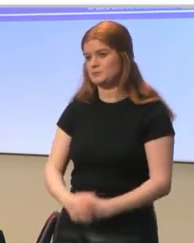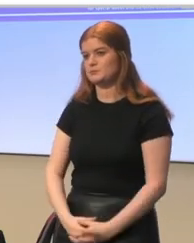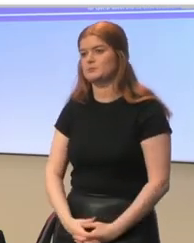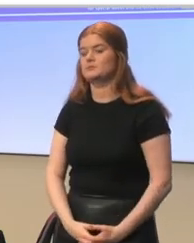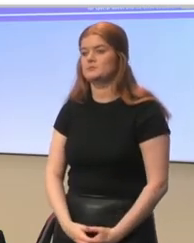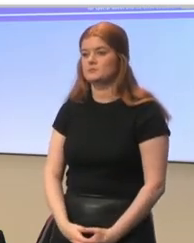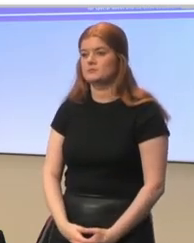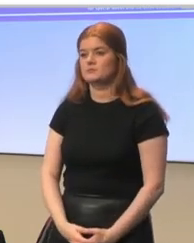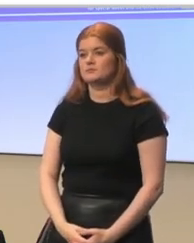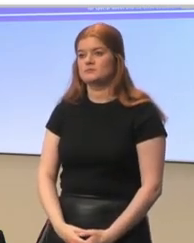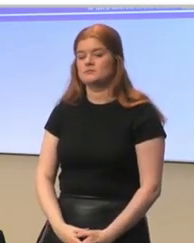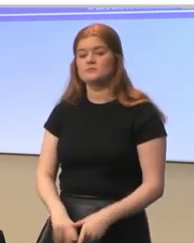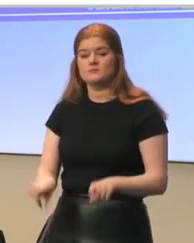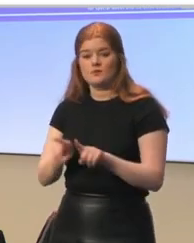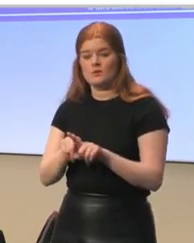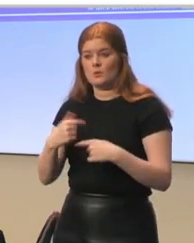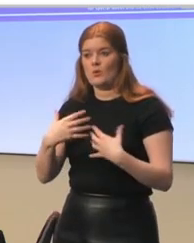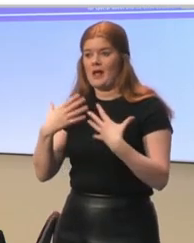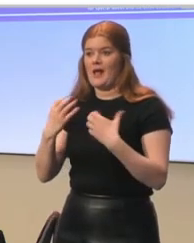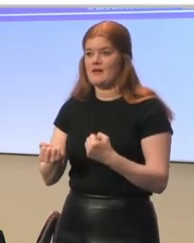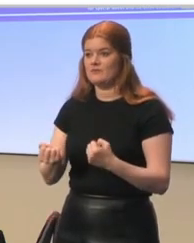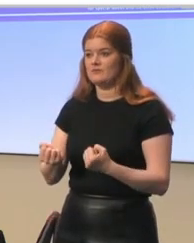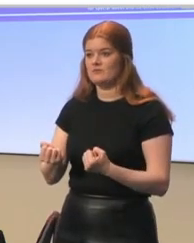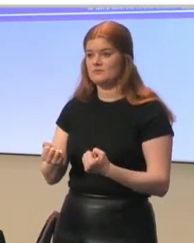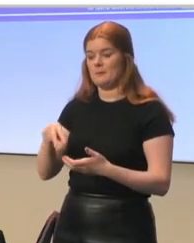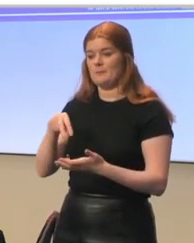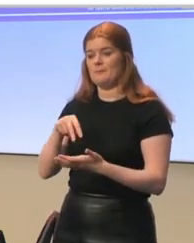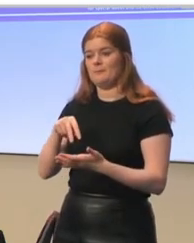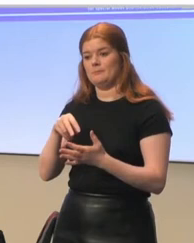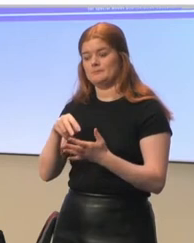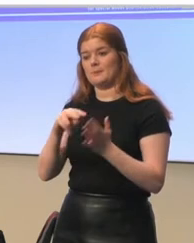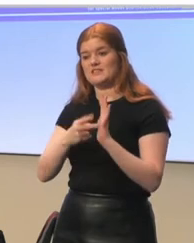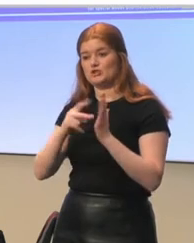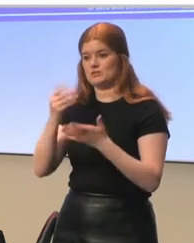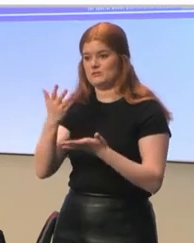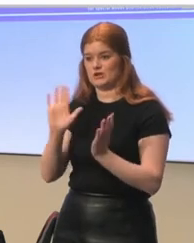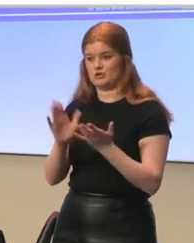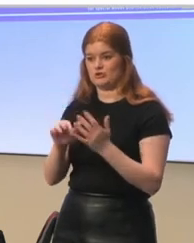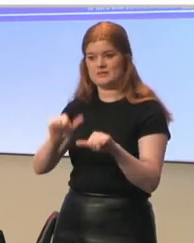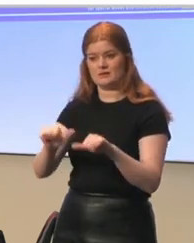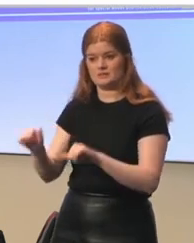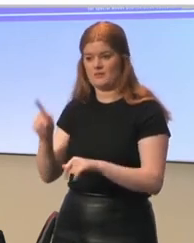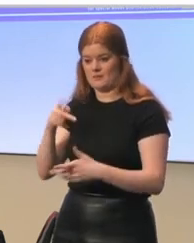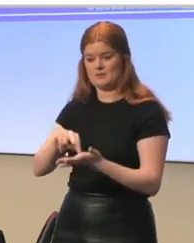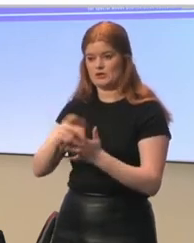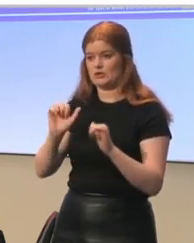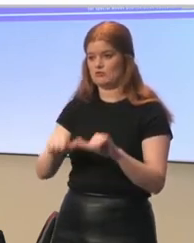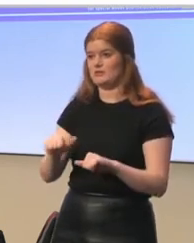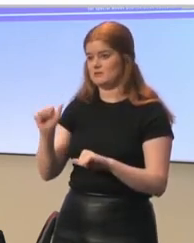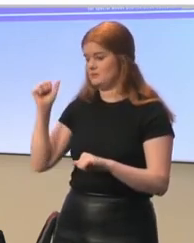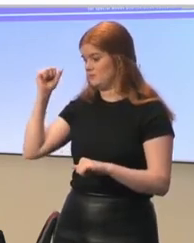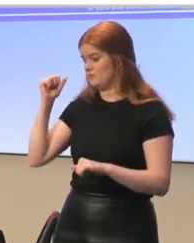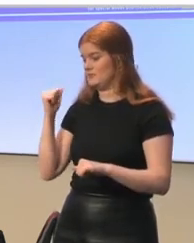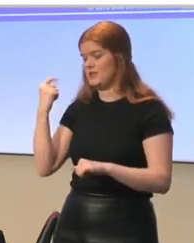So, we also have a position that is agreed and was agreed on. This position was agreed on already in